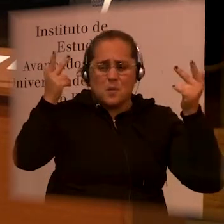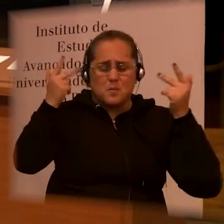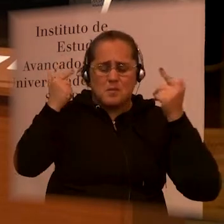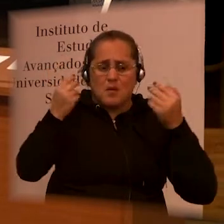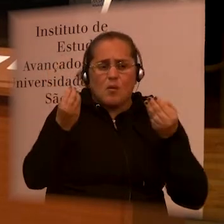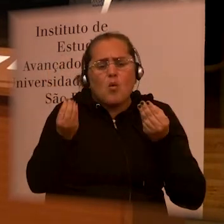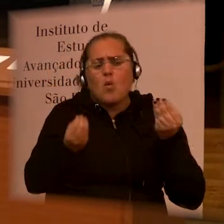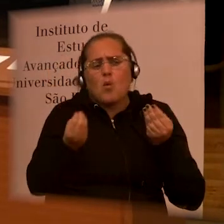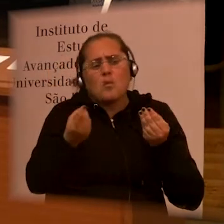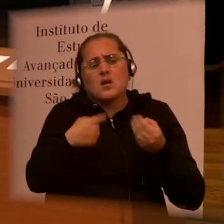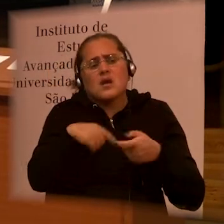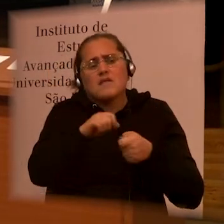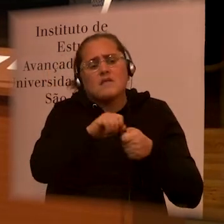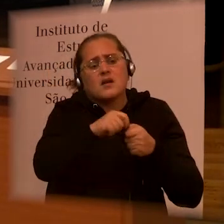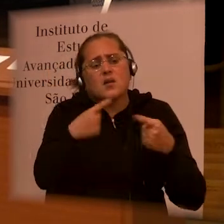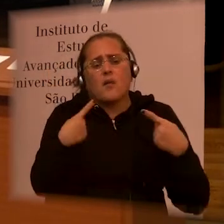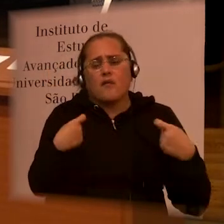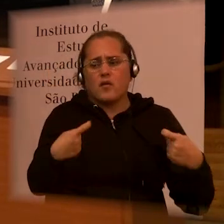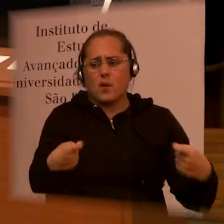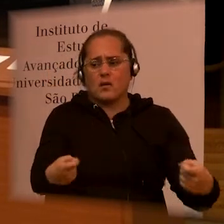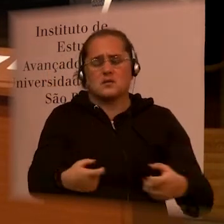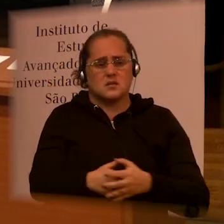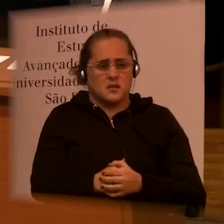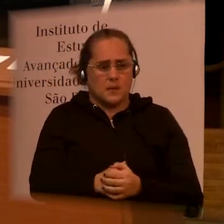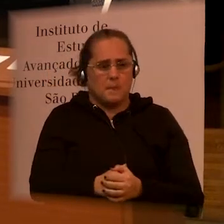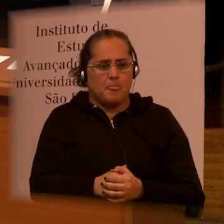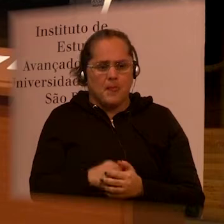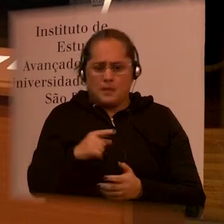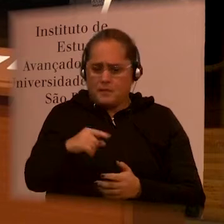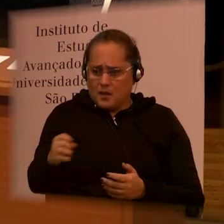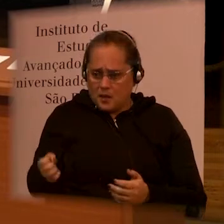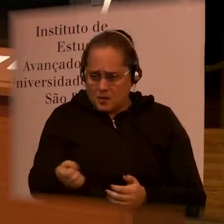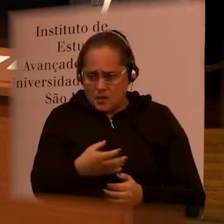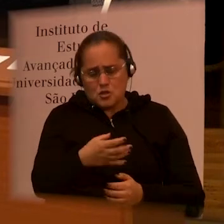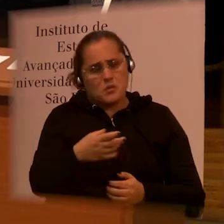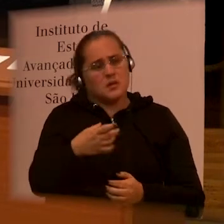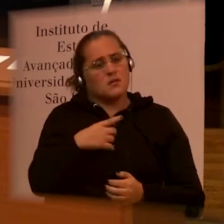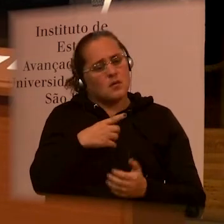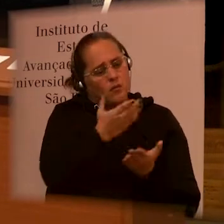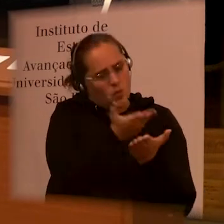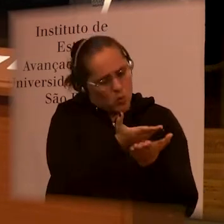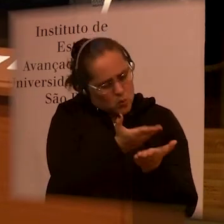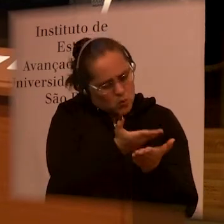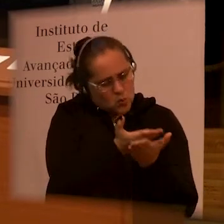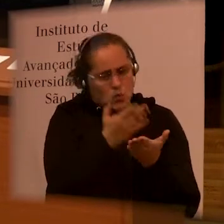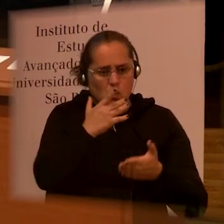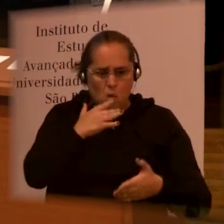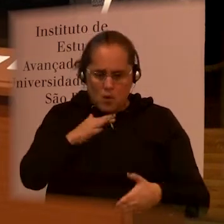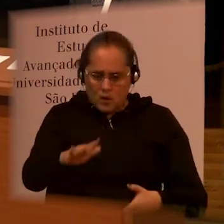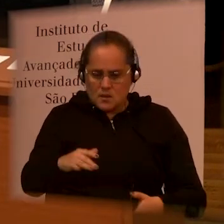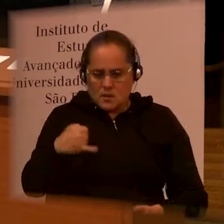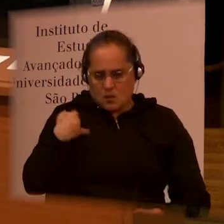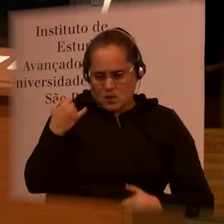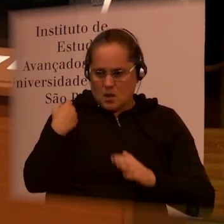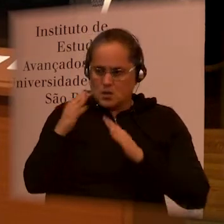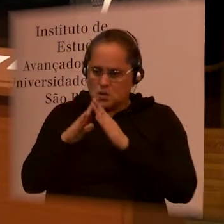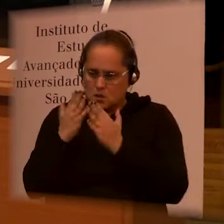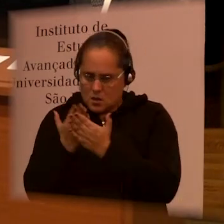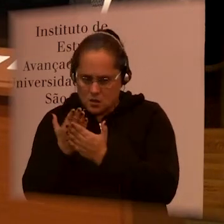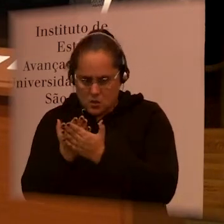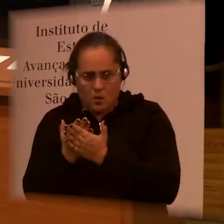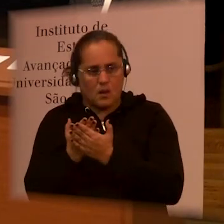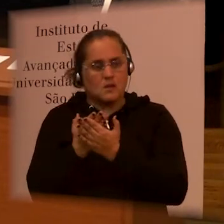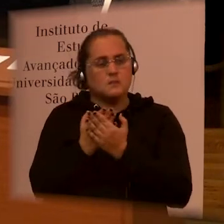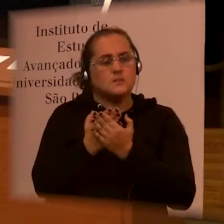we've recently done a study with school children in Uganda. And